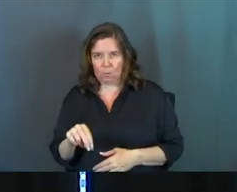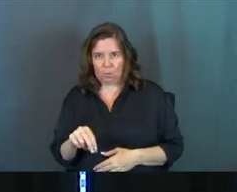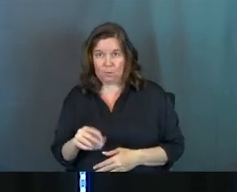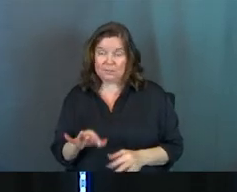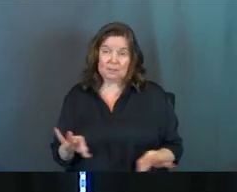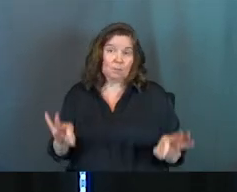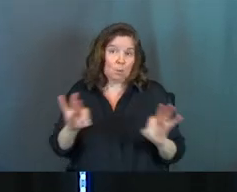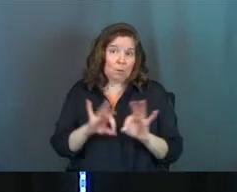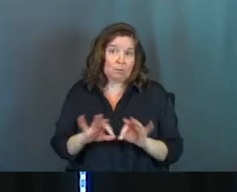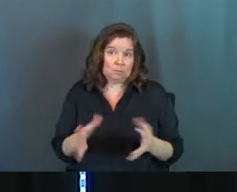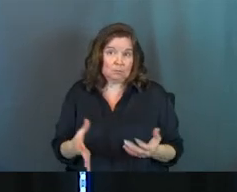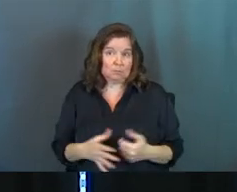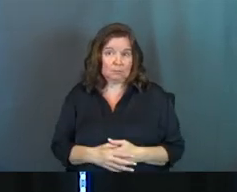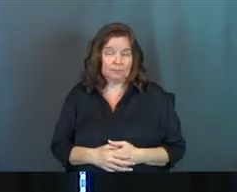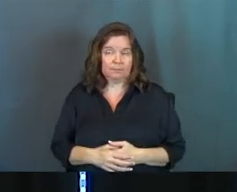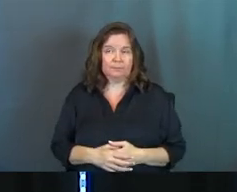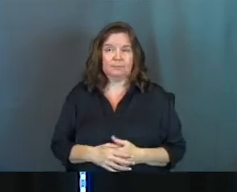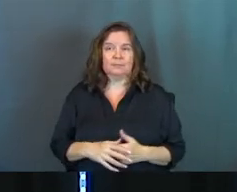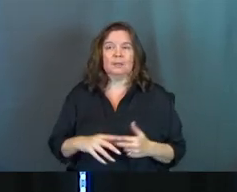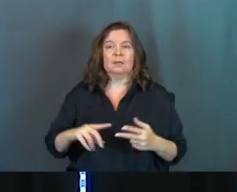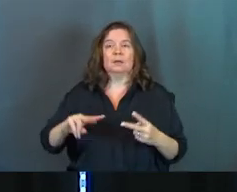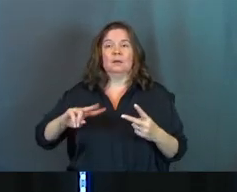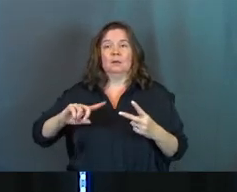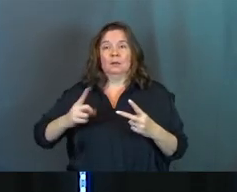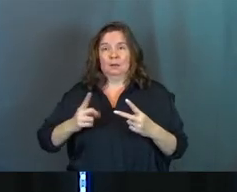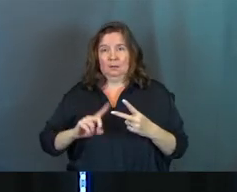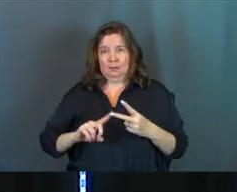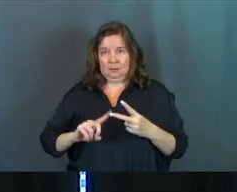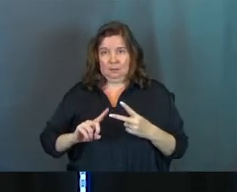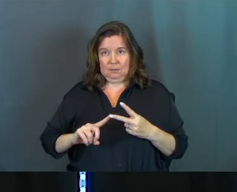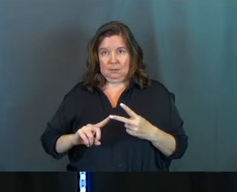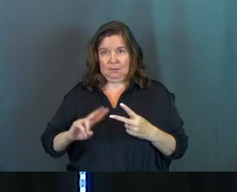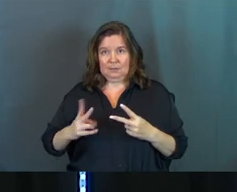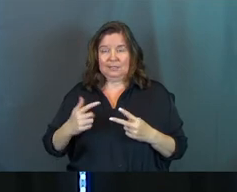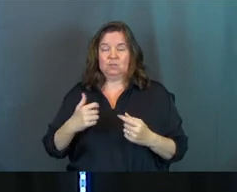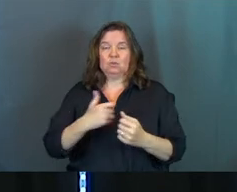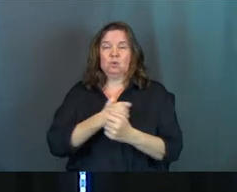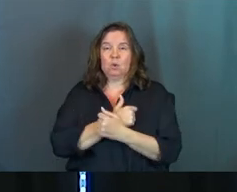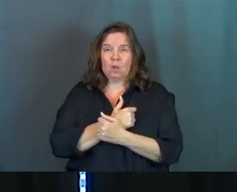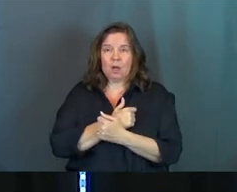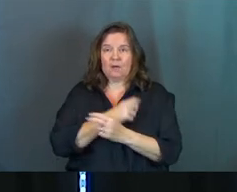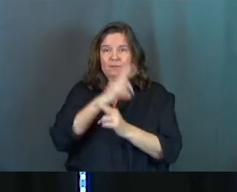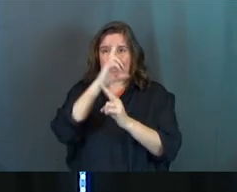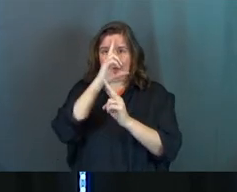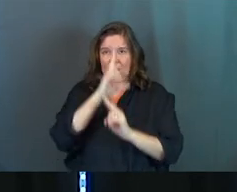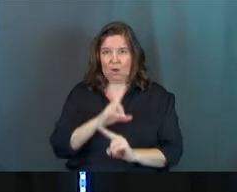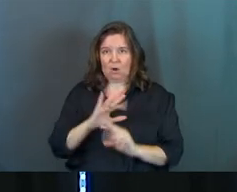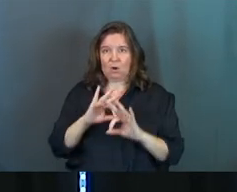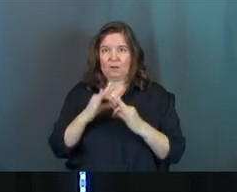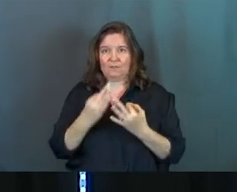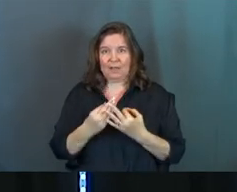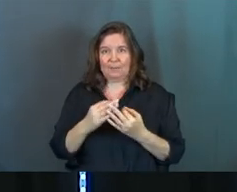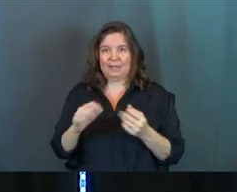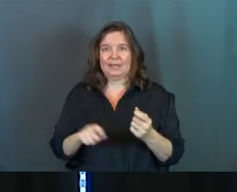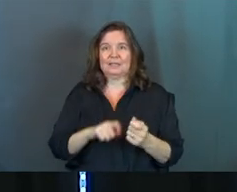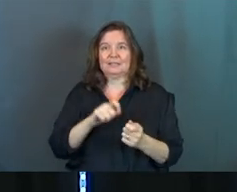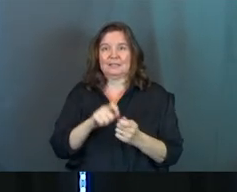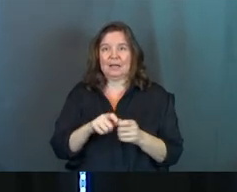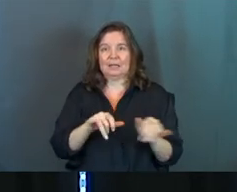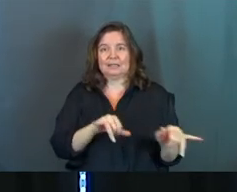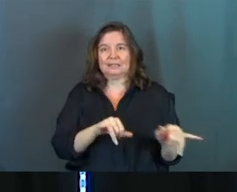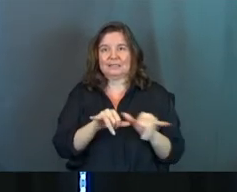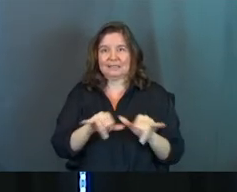It's so important. And the second thing I believe he's calling us to is to love and honor our family at the exact